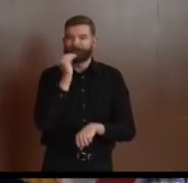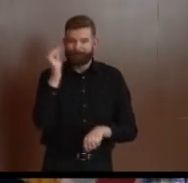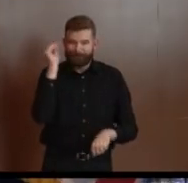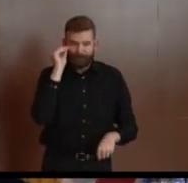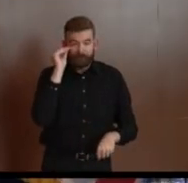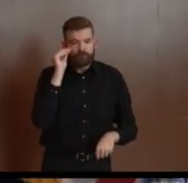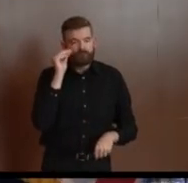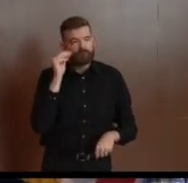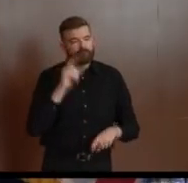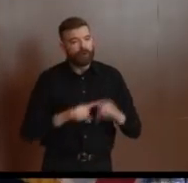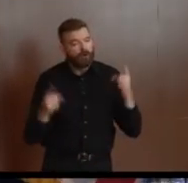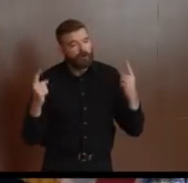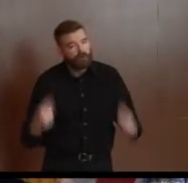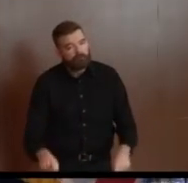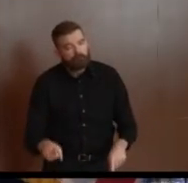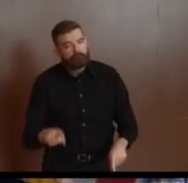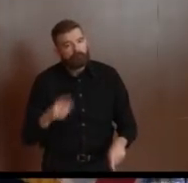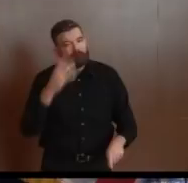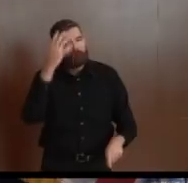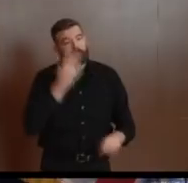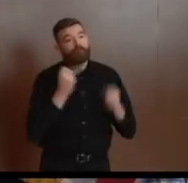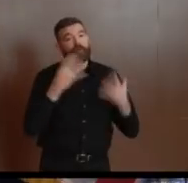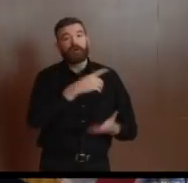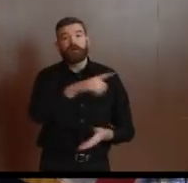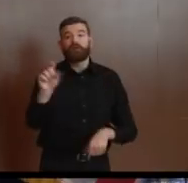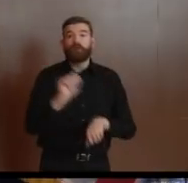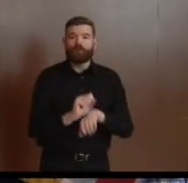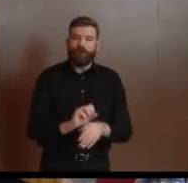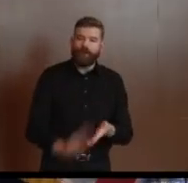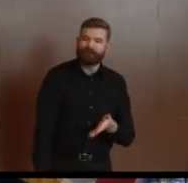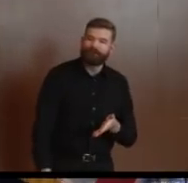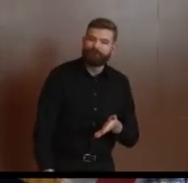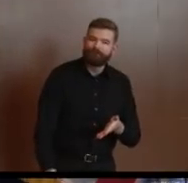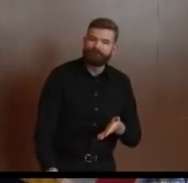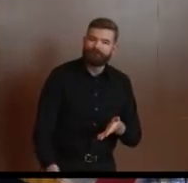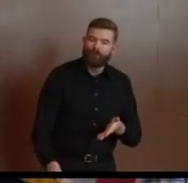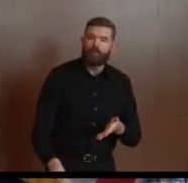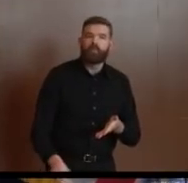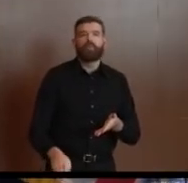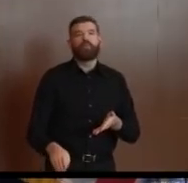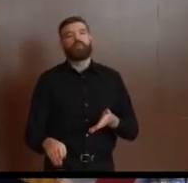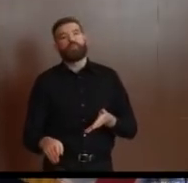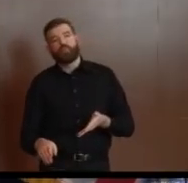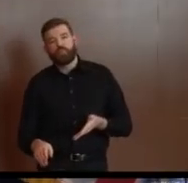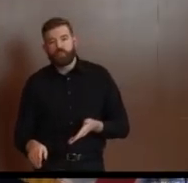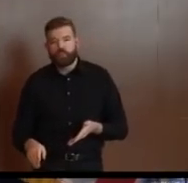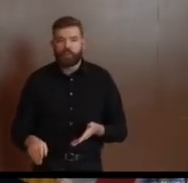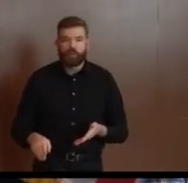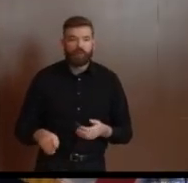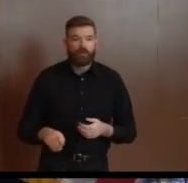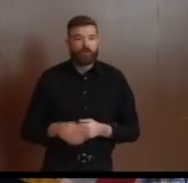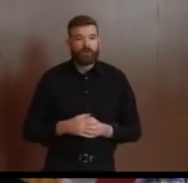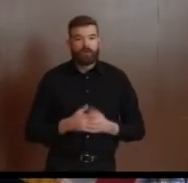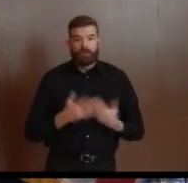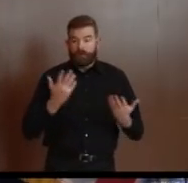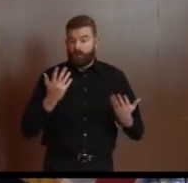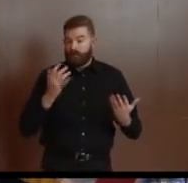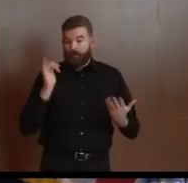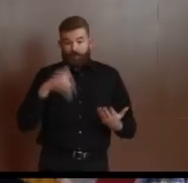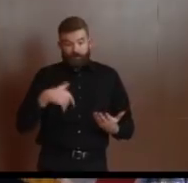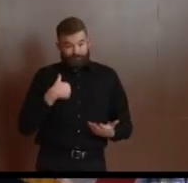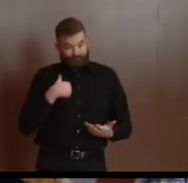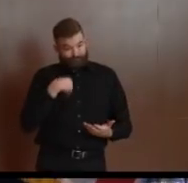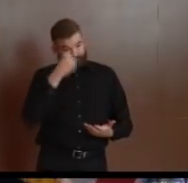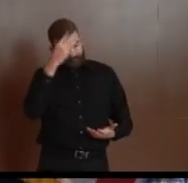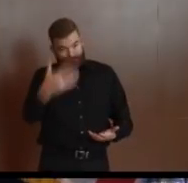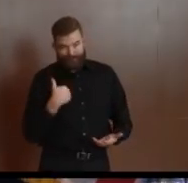social distancing. And again, we were presented with two choices from the get-go. Again, we started meeting on this in January. On the